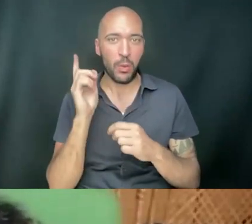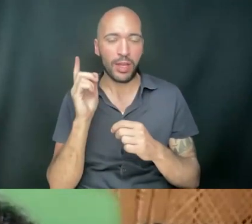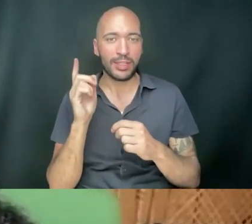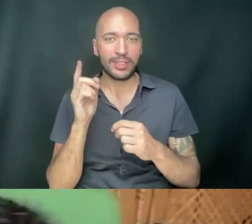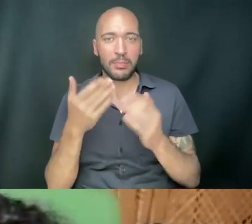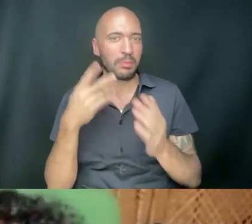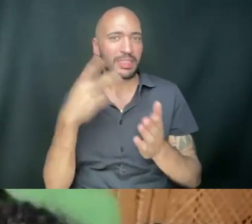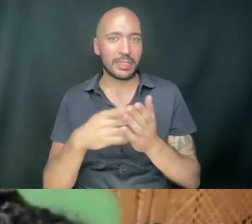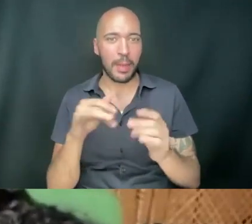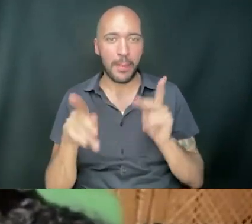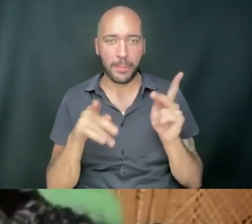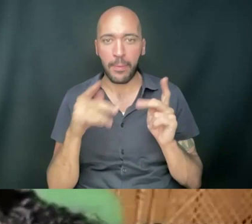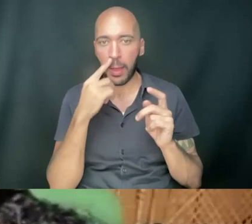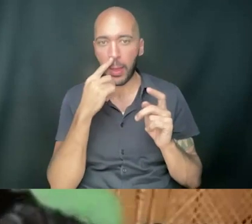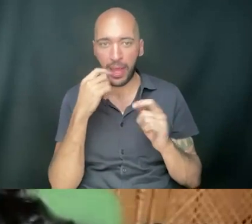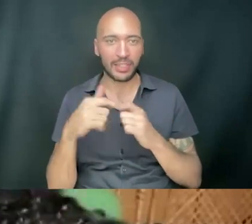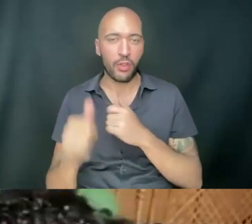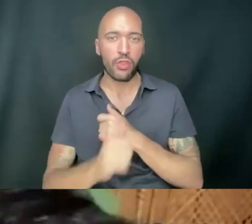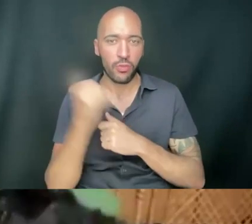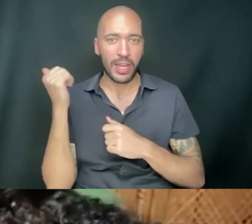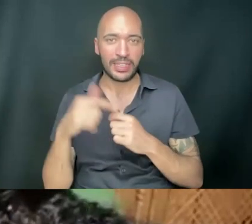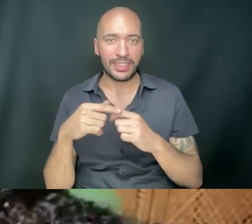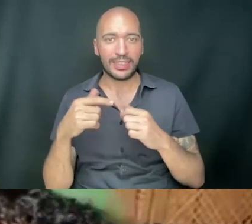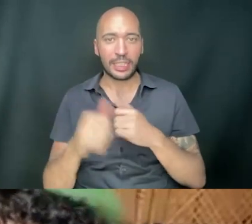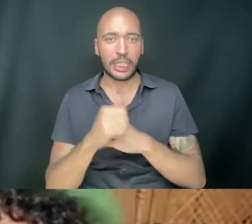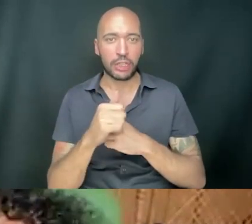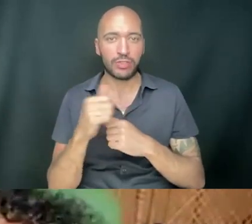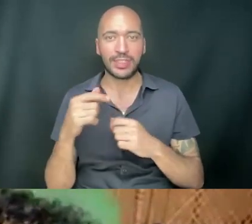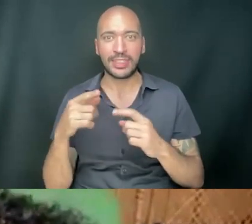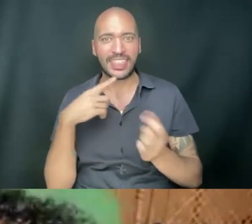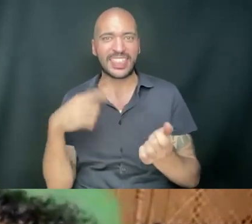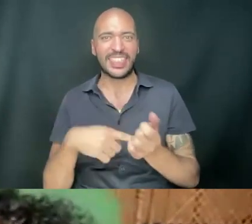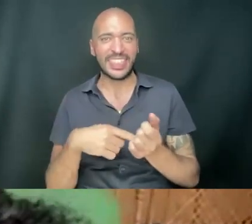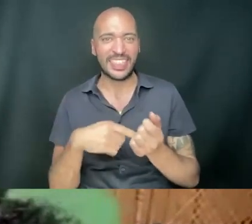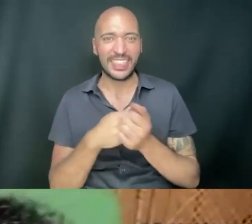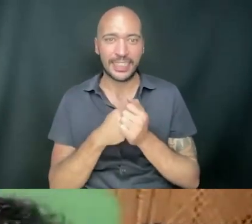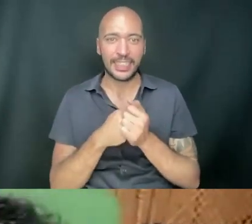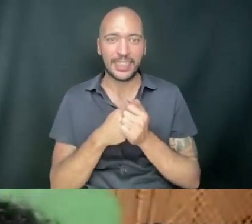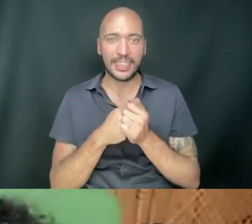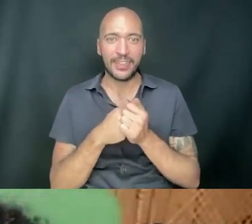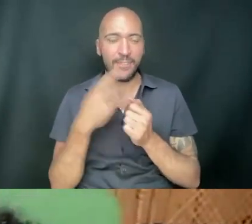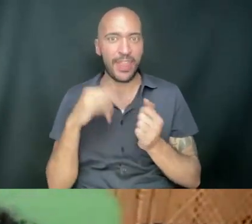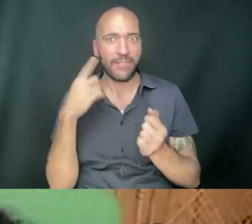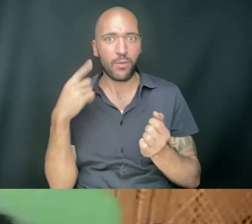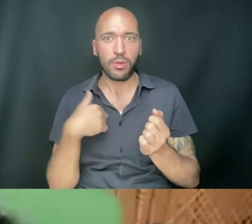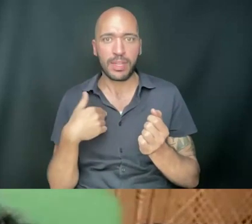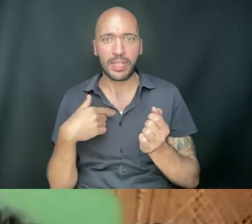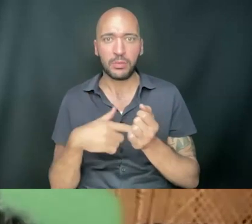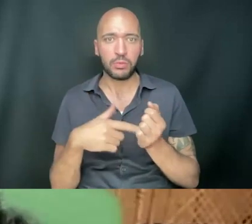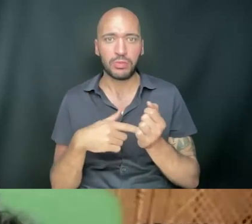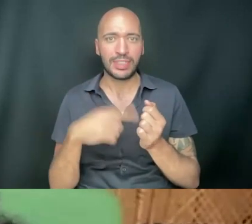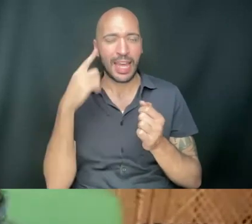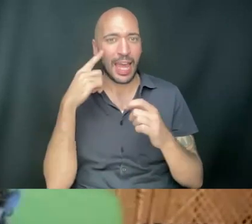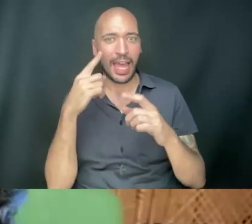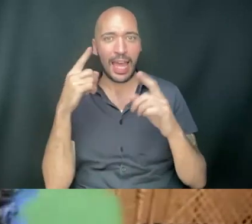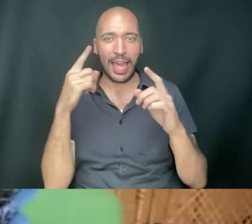see it as a threat and as dangerous, which it is, right? Um, and so that, that for me was, like, an eye-opening moment,